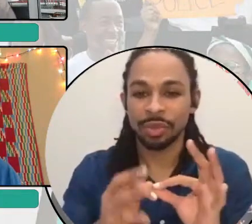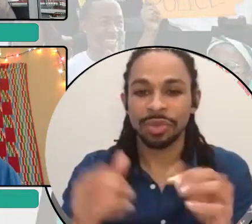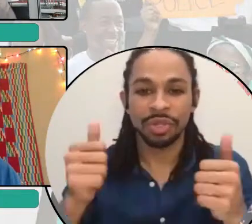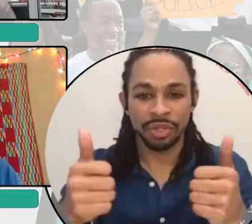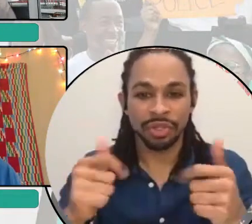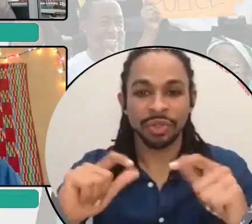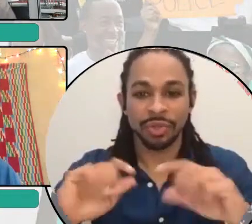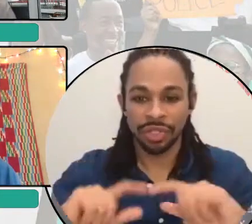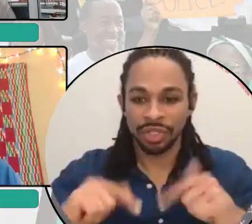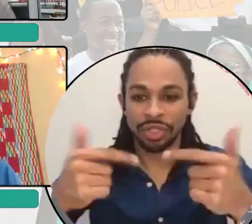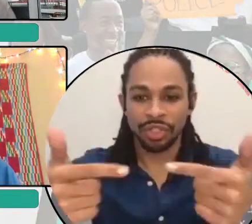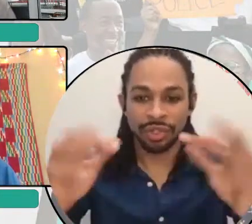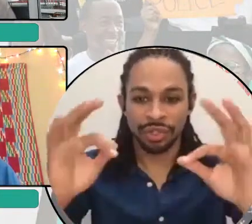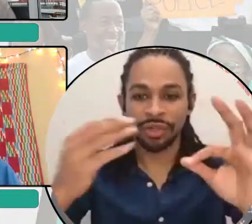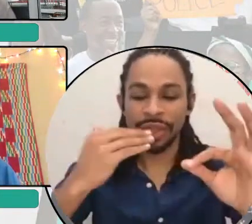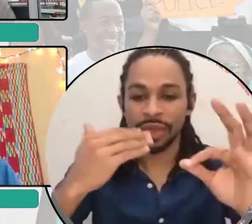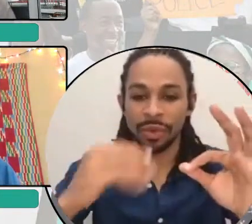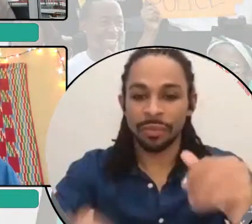interpreter switch.